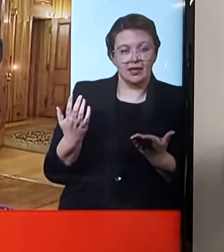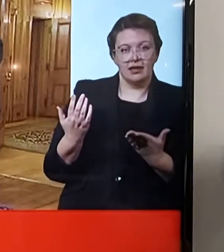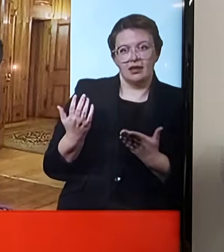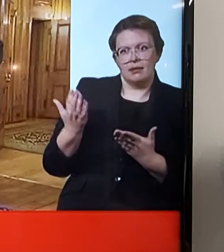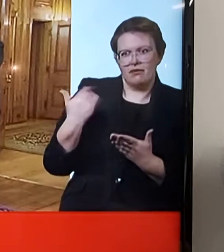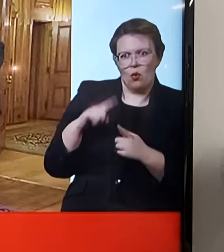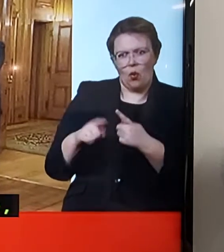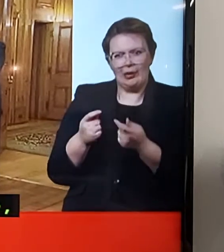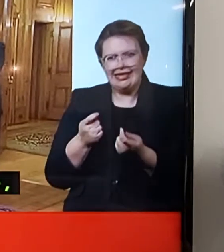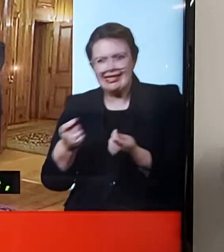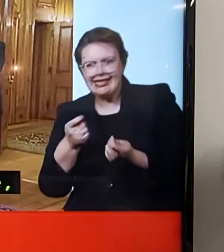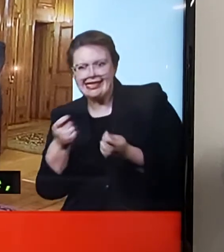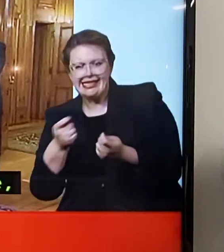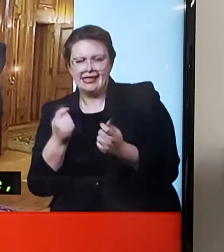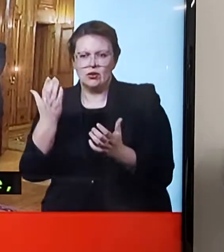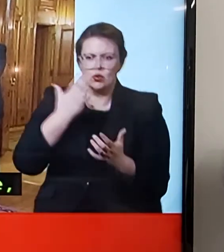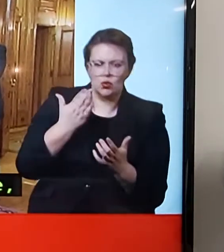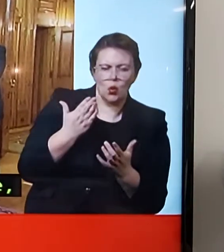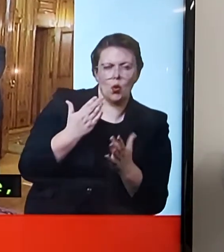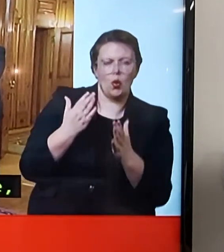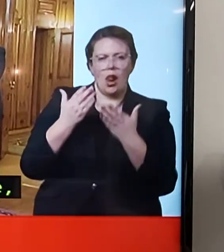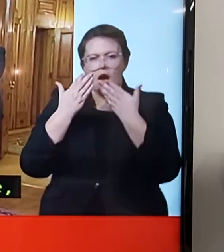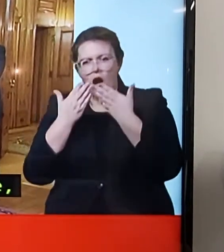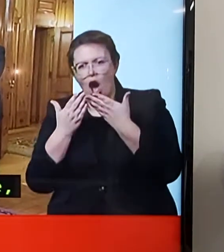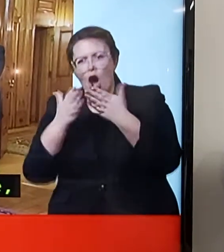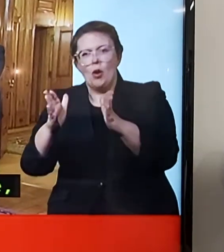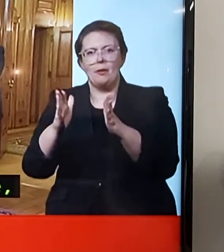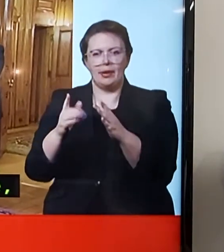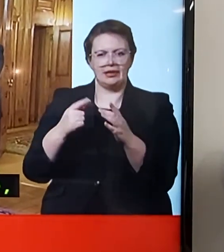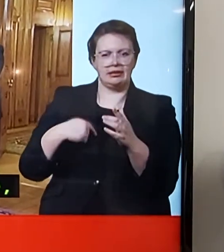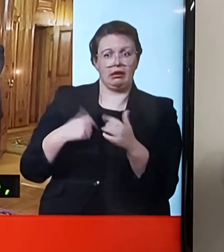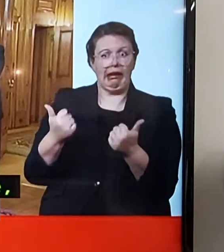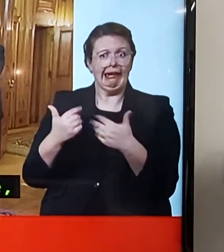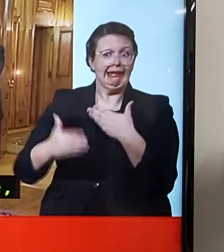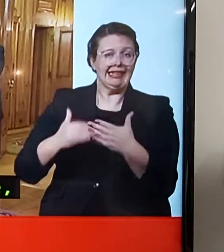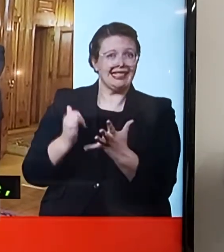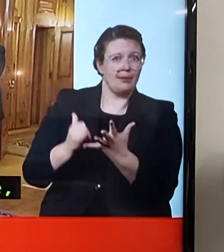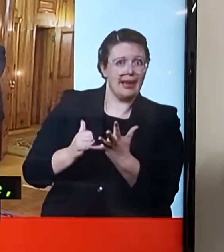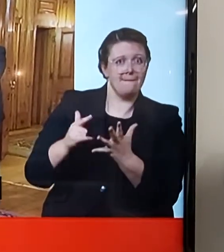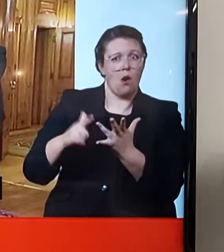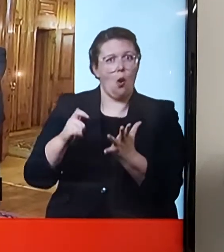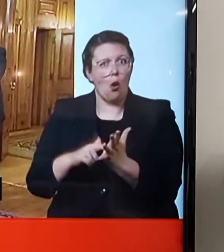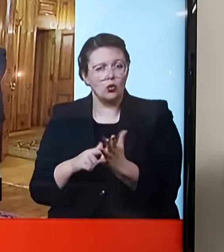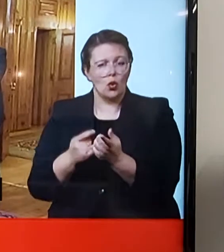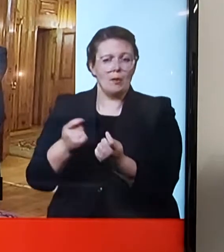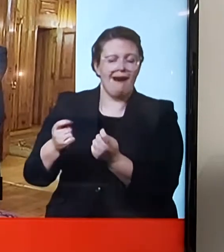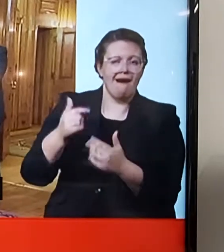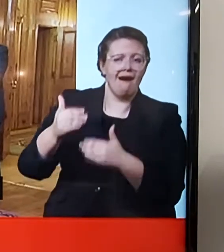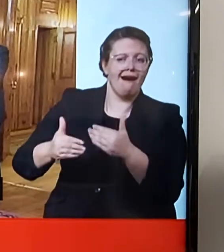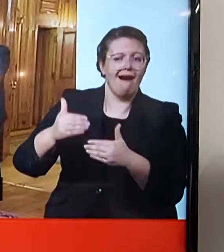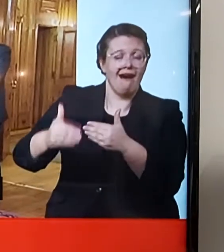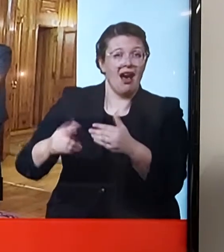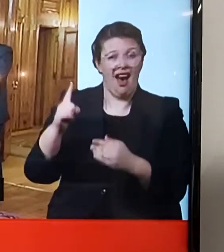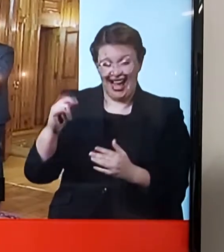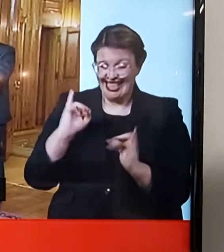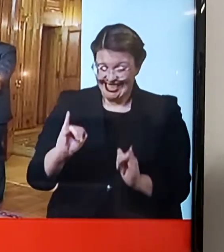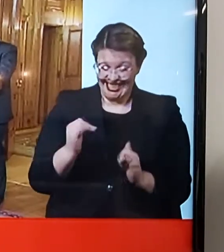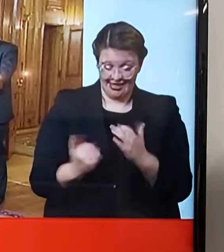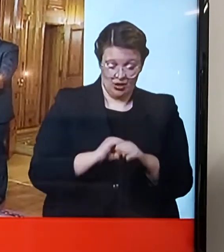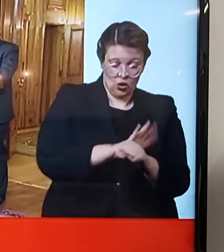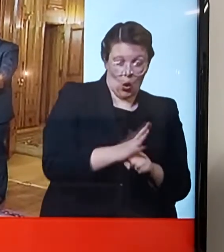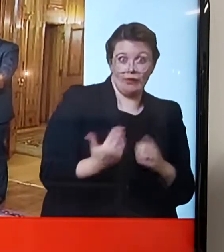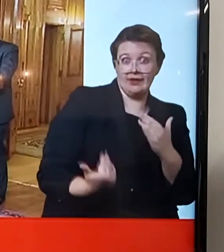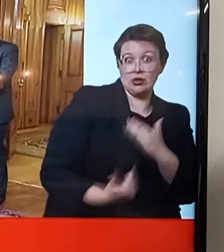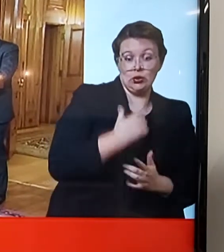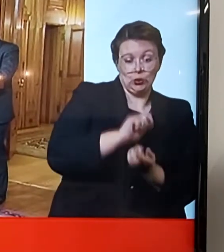hold the line in school's zones before we've got to be buried in England, and to be quite myself, one, with the three votes, which is no